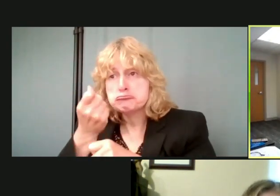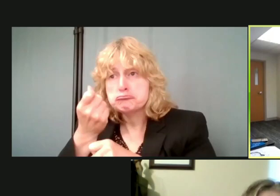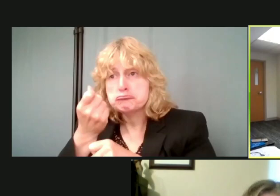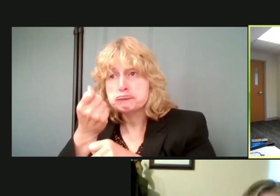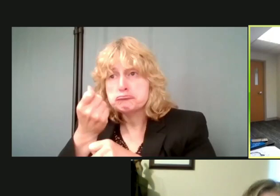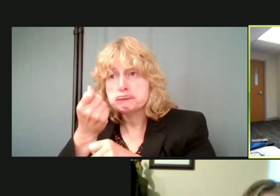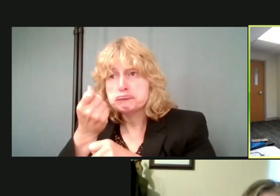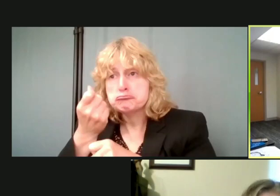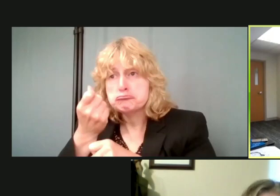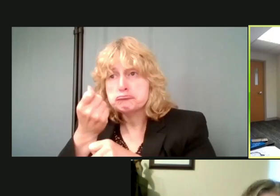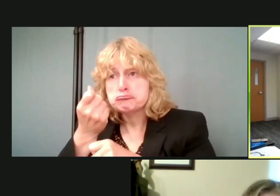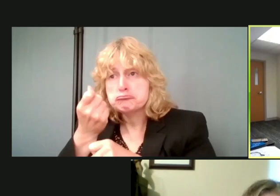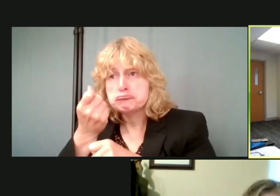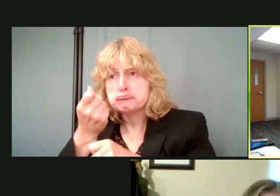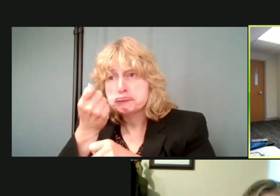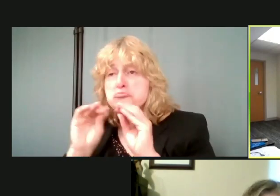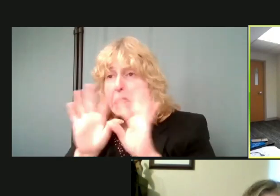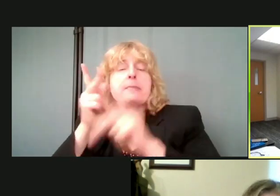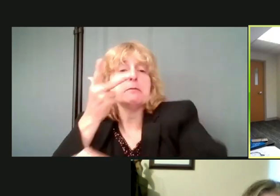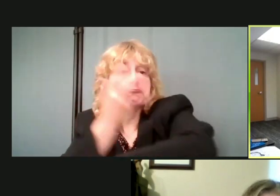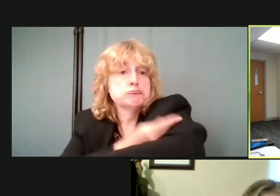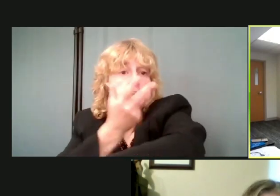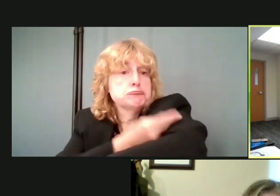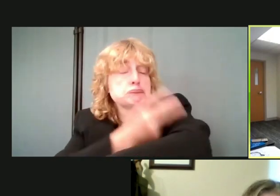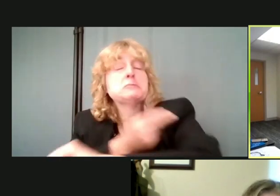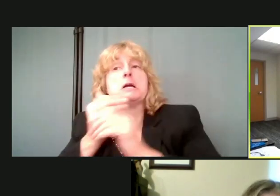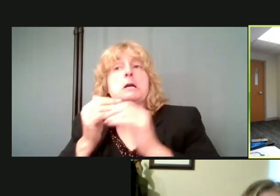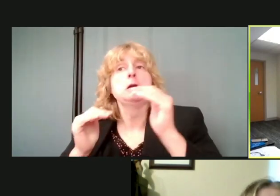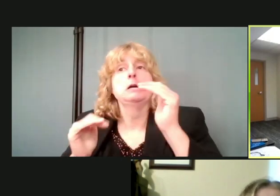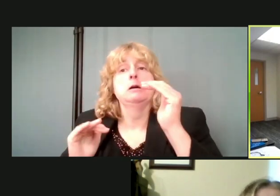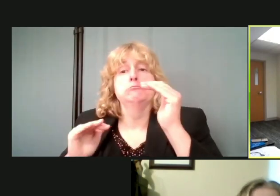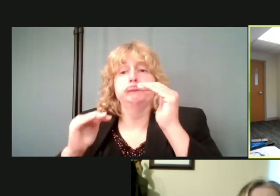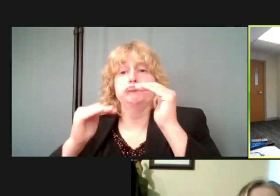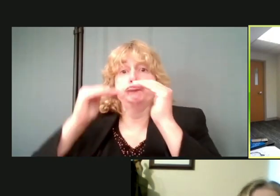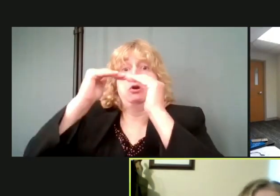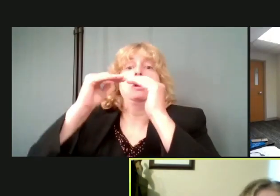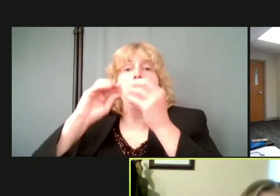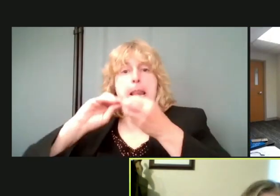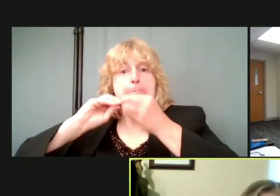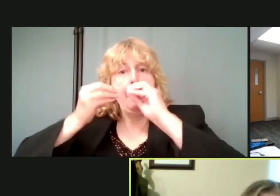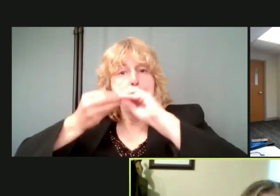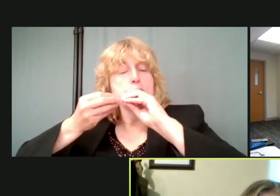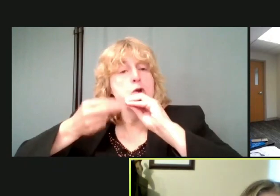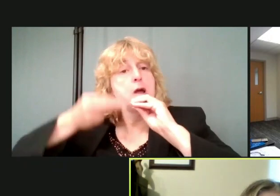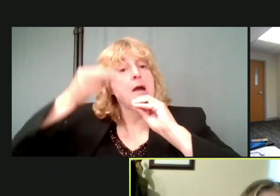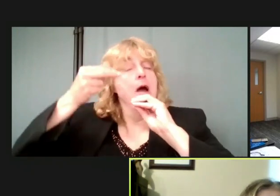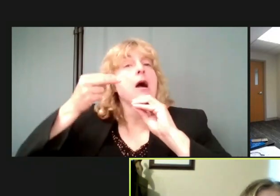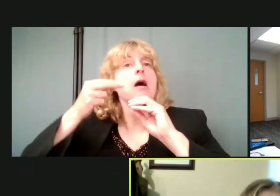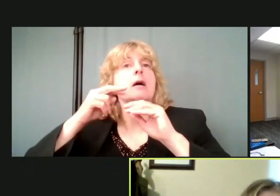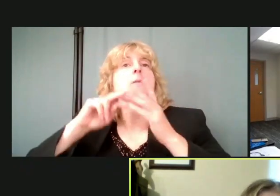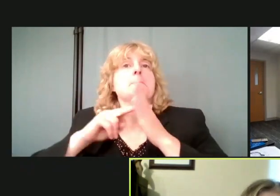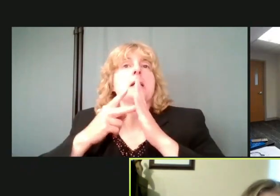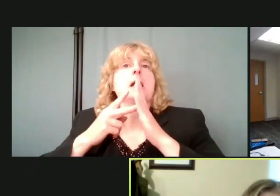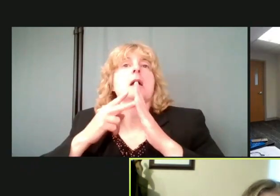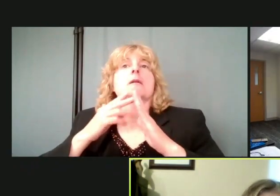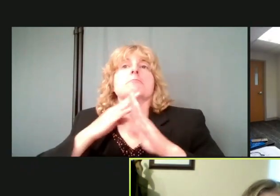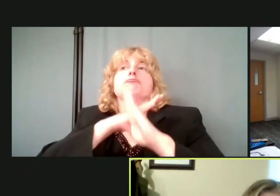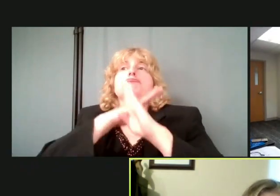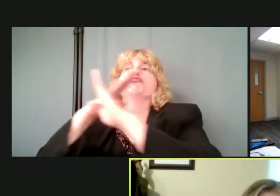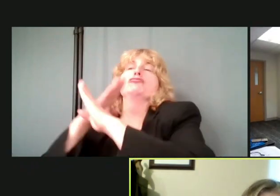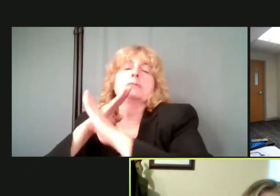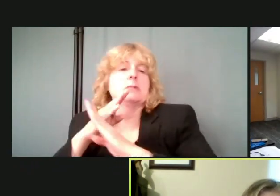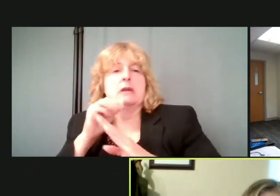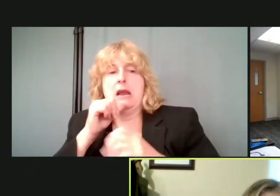Um, so that then, you know, masking won't, won't be an issue. So, uh, wear a mask indoors.